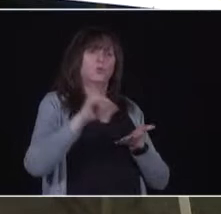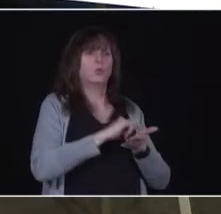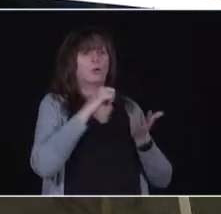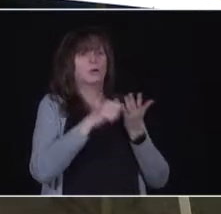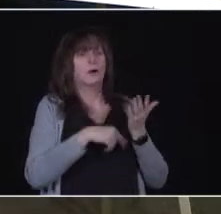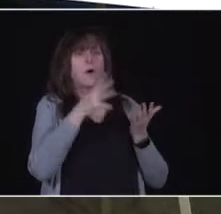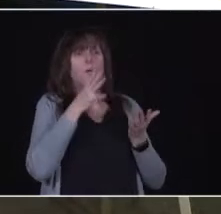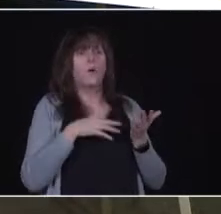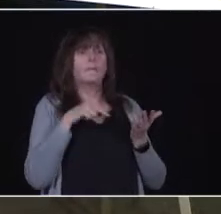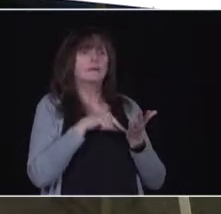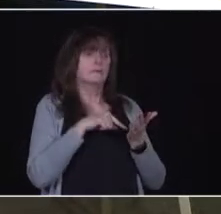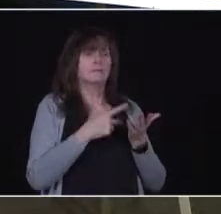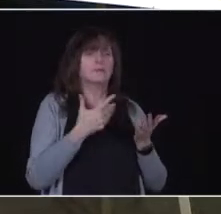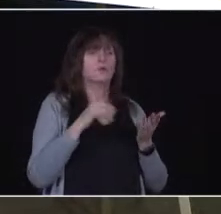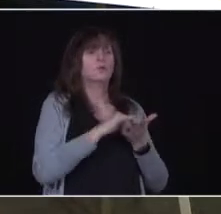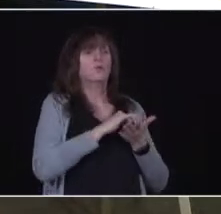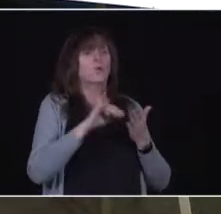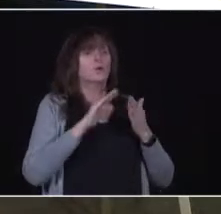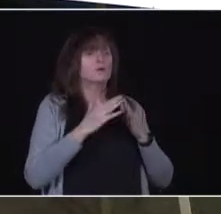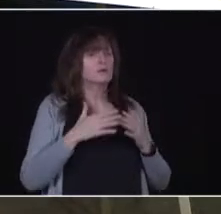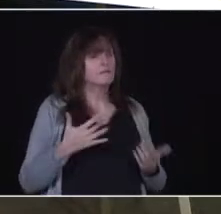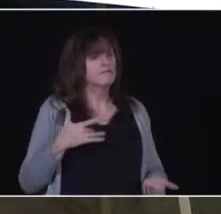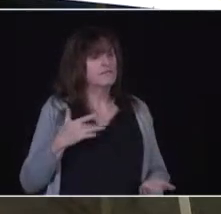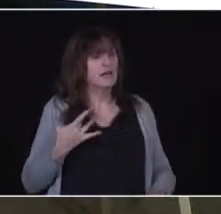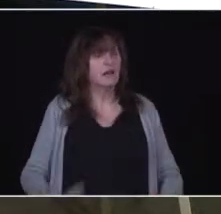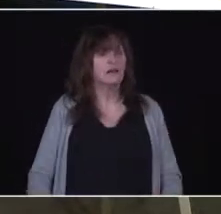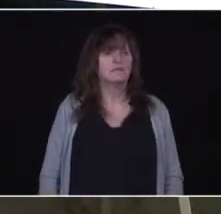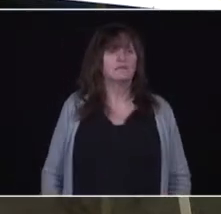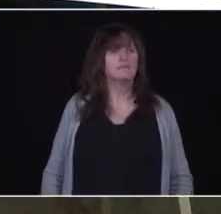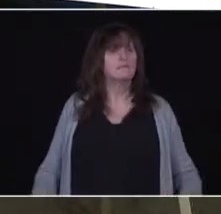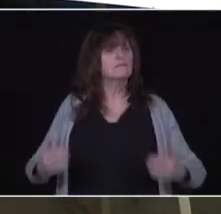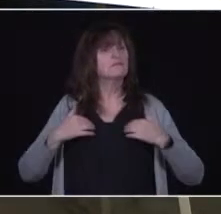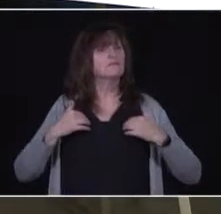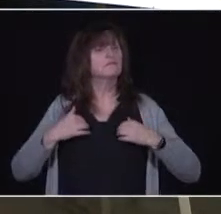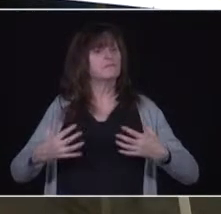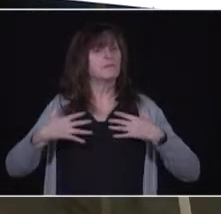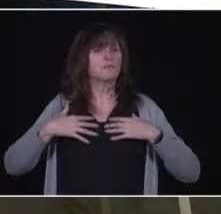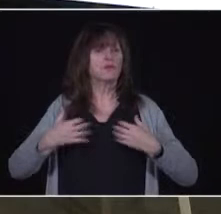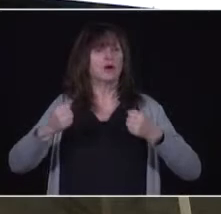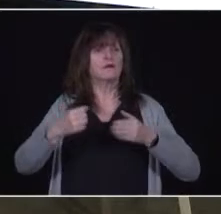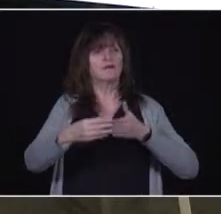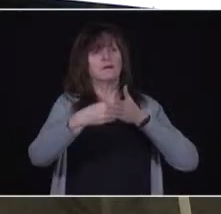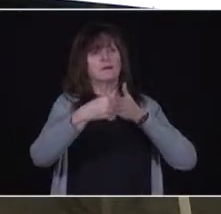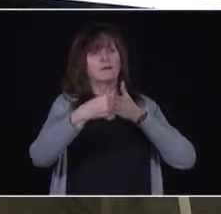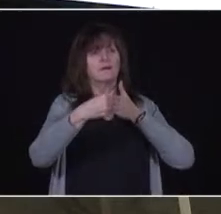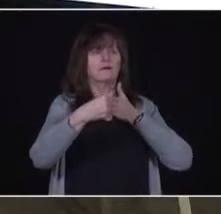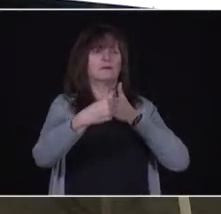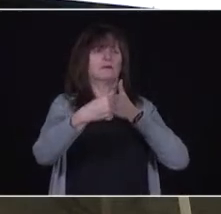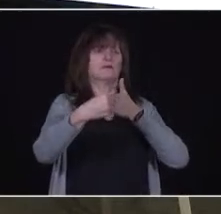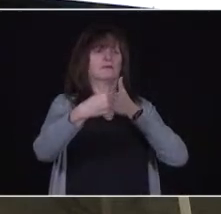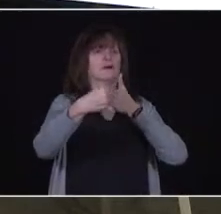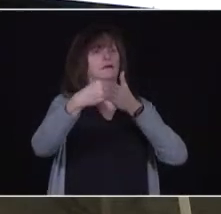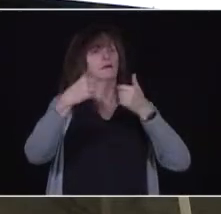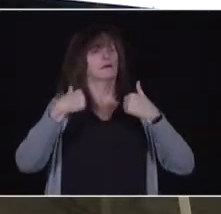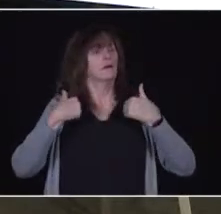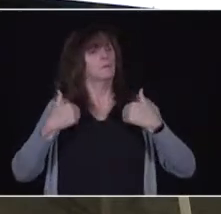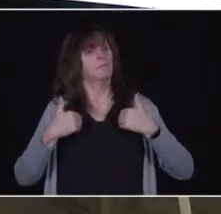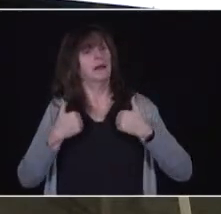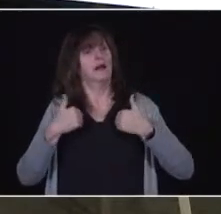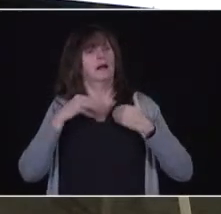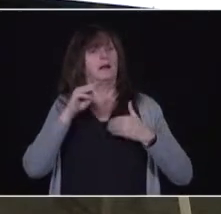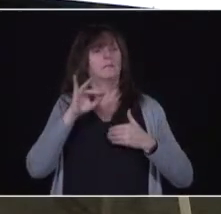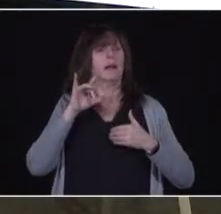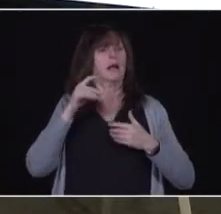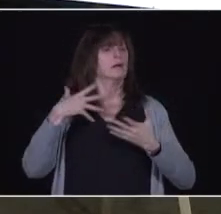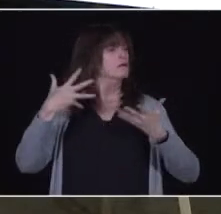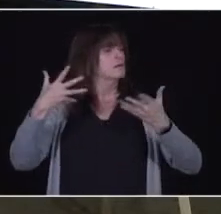young lady who took it as her mission in life to become what she called a millennial concierge, and she looked after about 100 people in her extended family